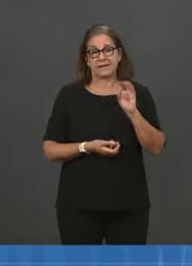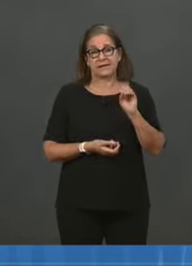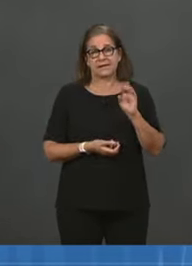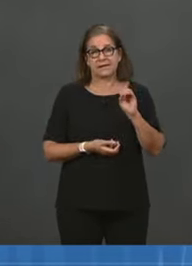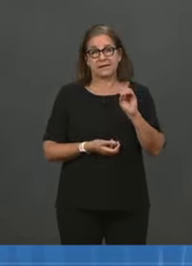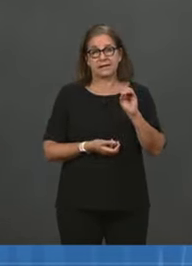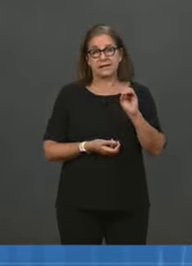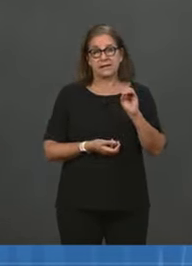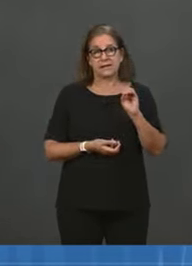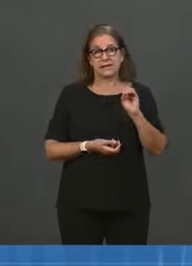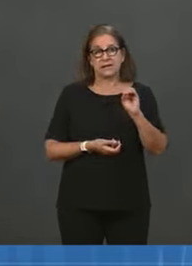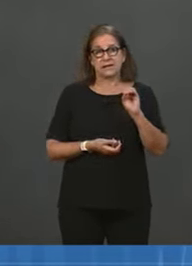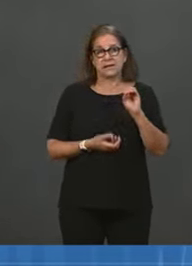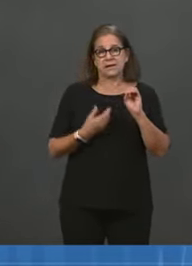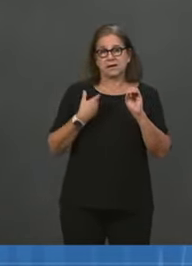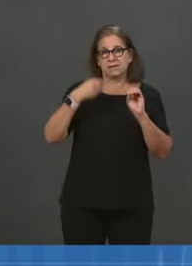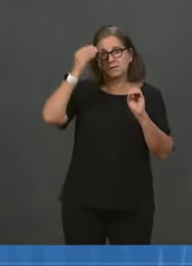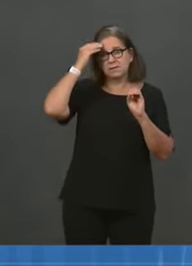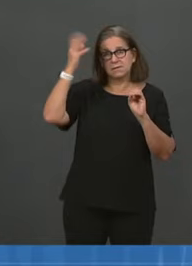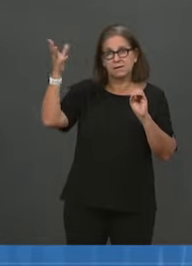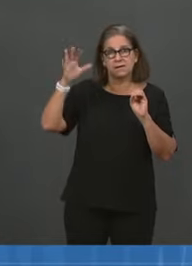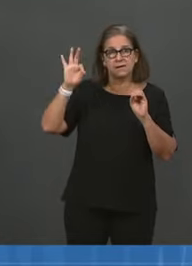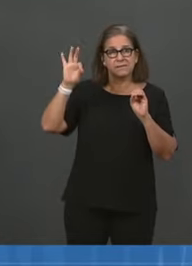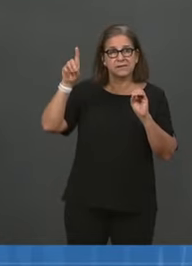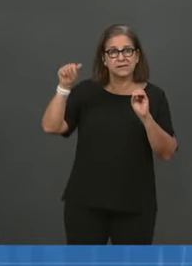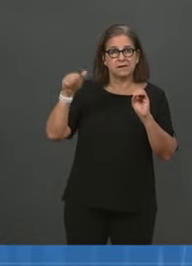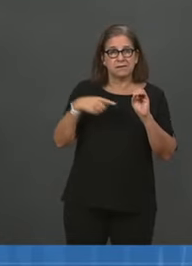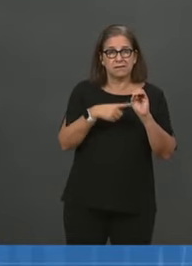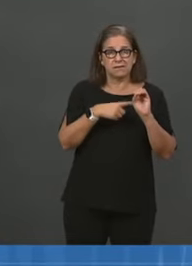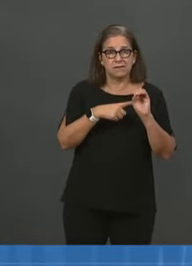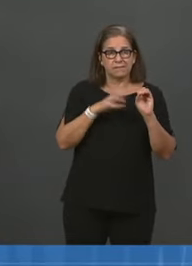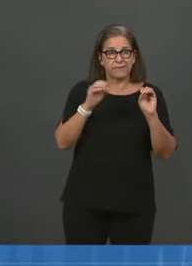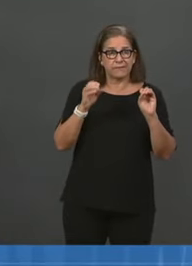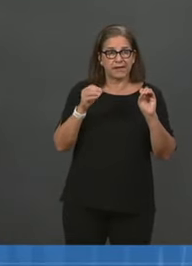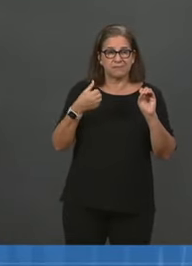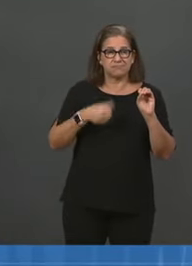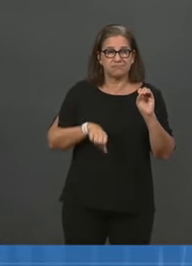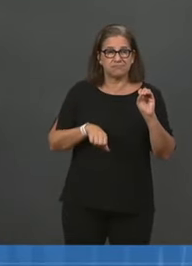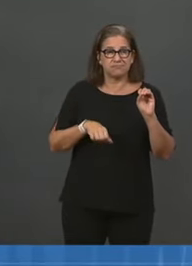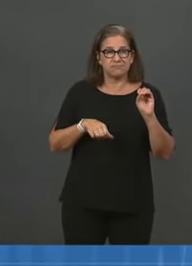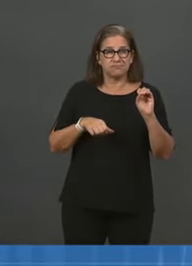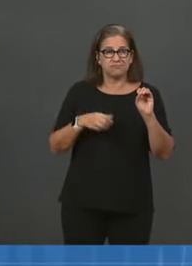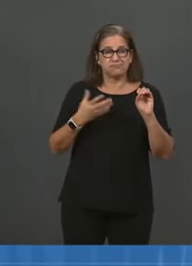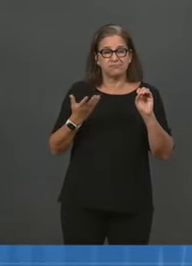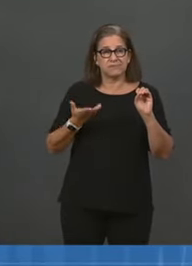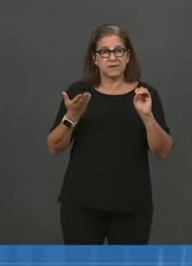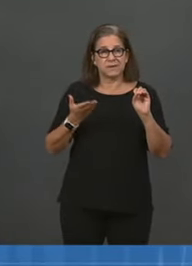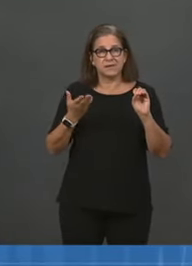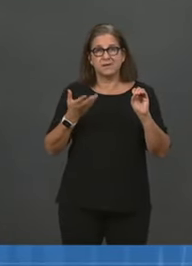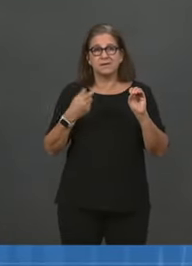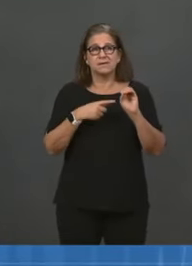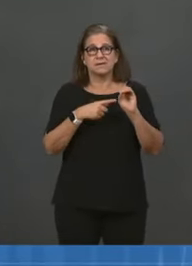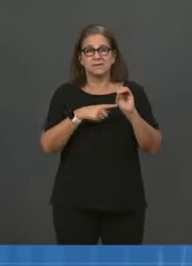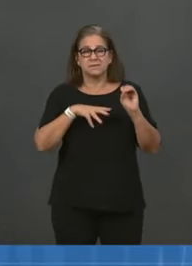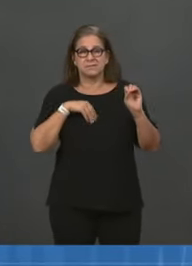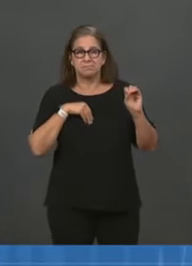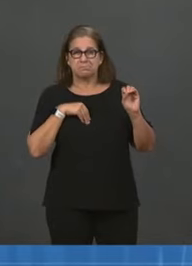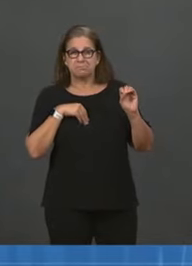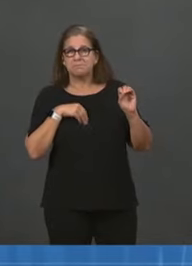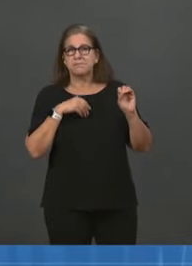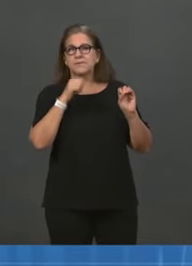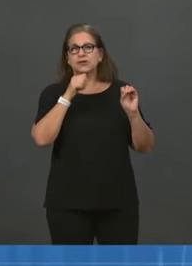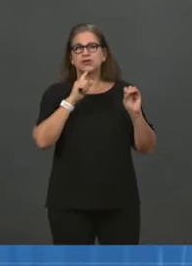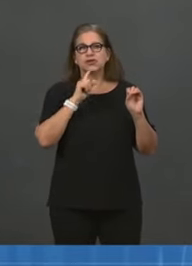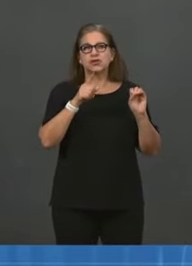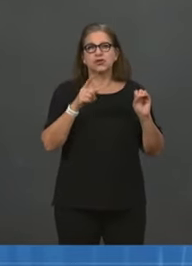for regulatory approval. Maybe Rochelle knows better, but I'm not quite sure when that's going to happen, Rochelle. Ms. Yeah, thank you for that question,